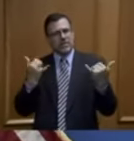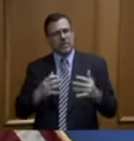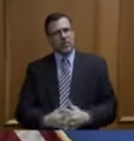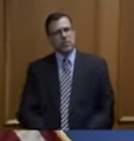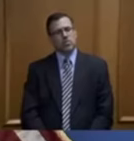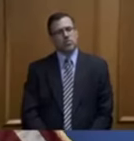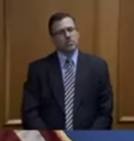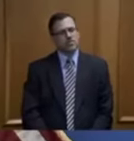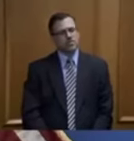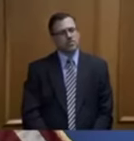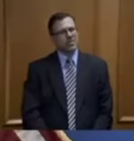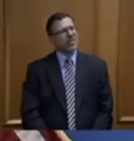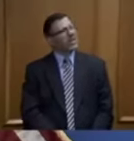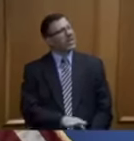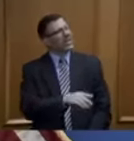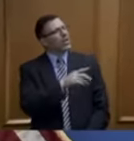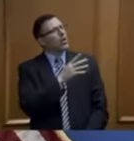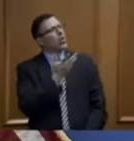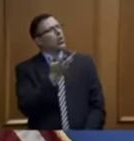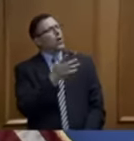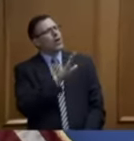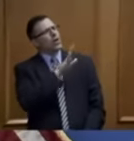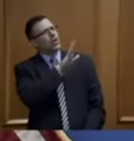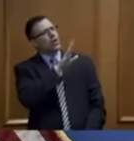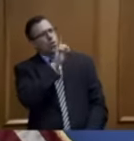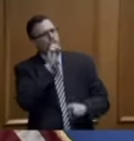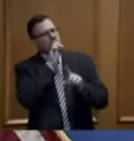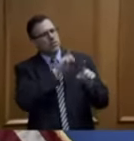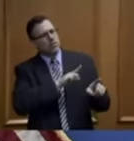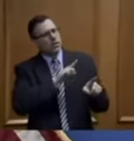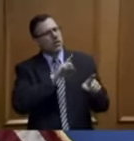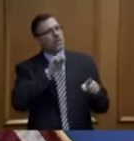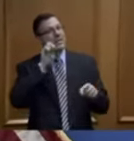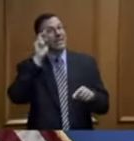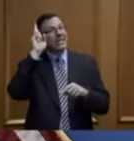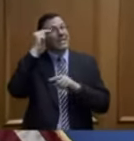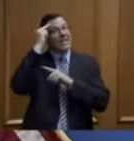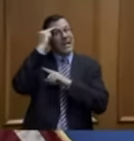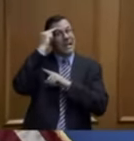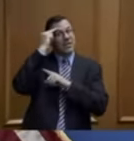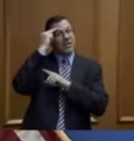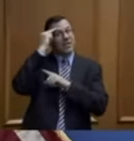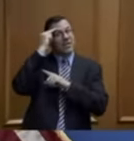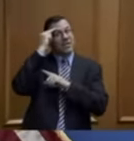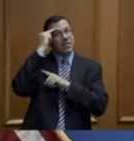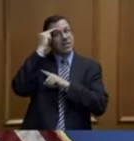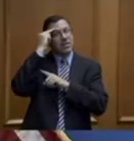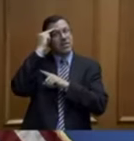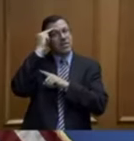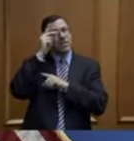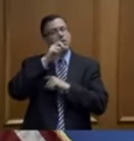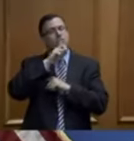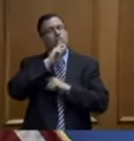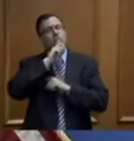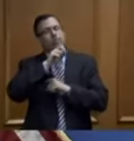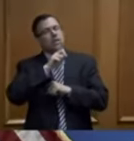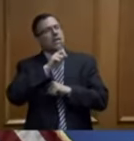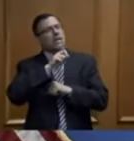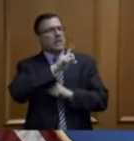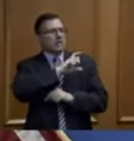Do you have a response to Nashville continuing to hand over this data to first responders and others?